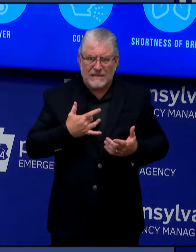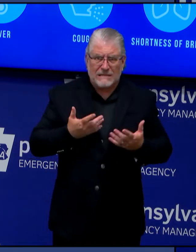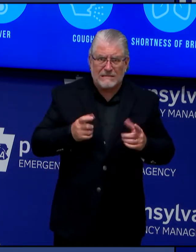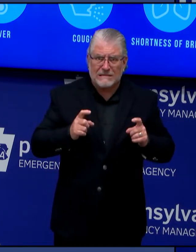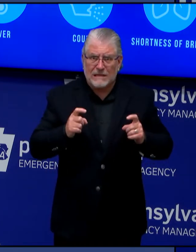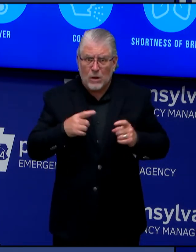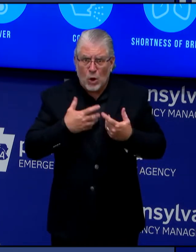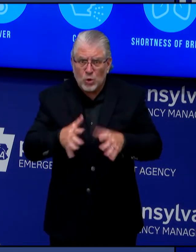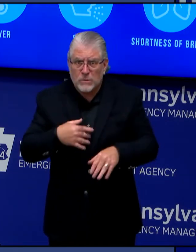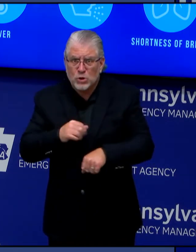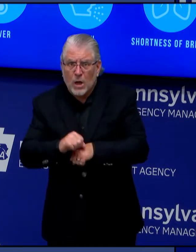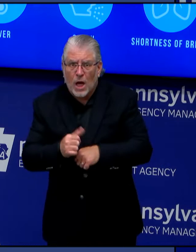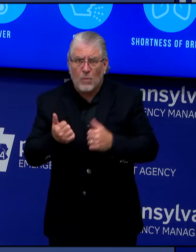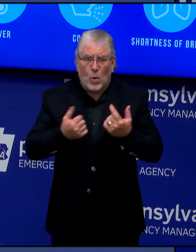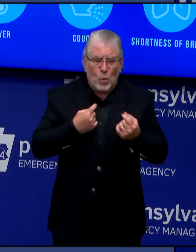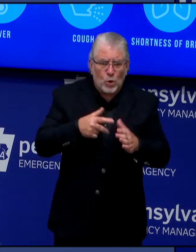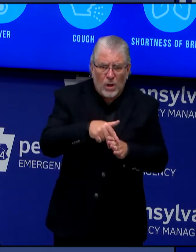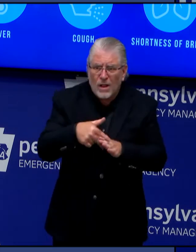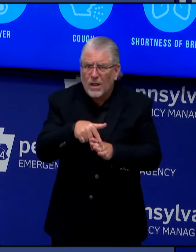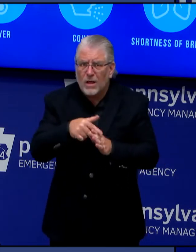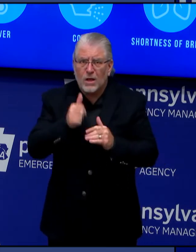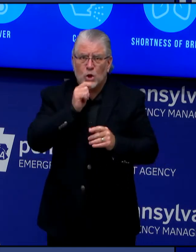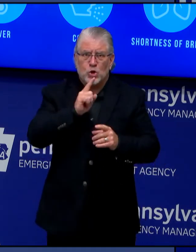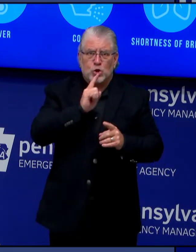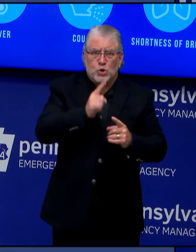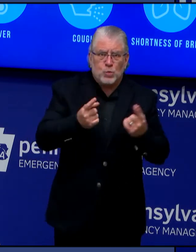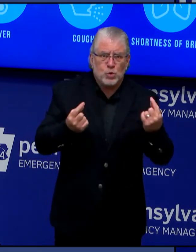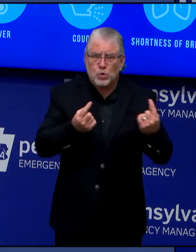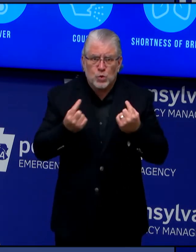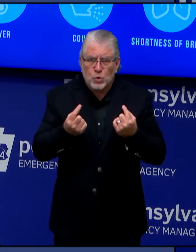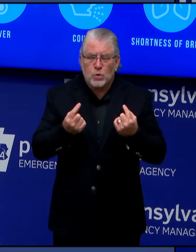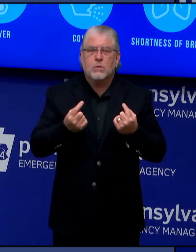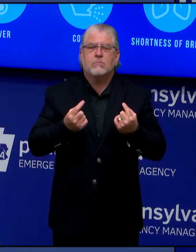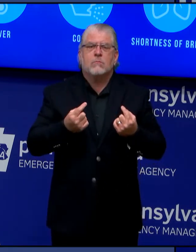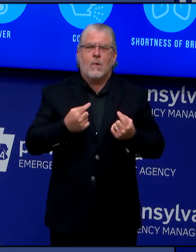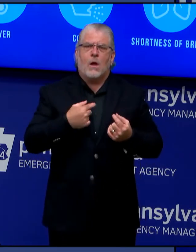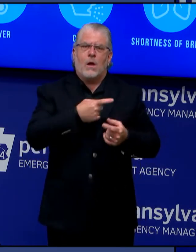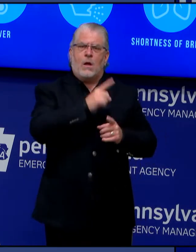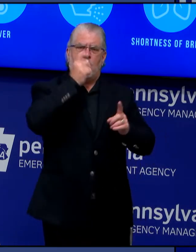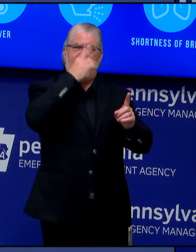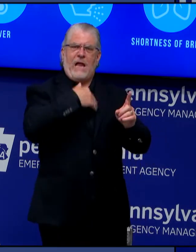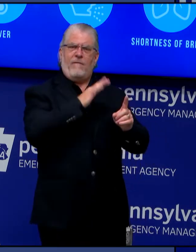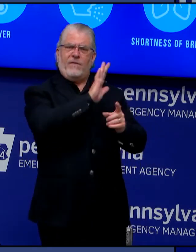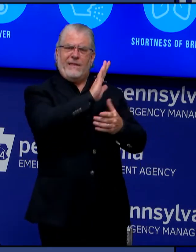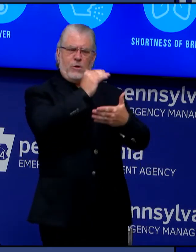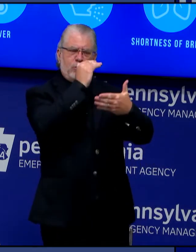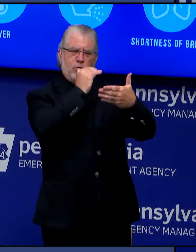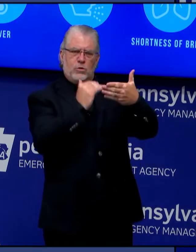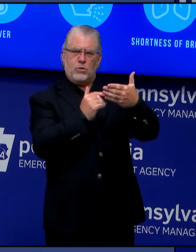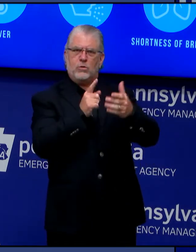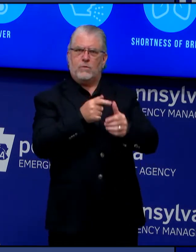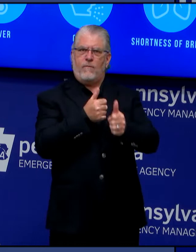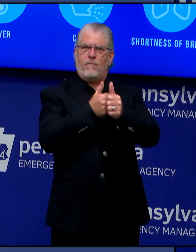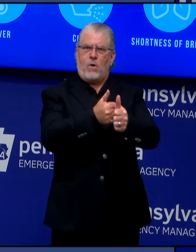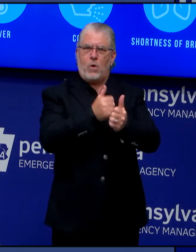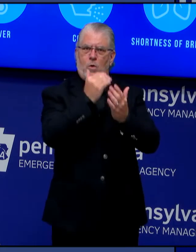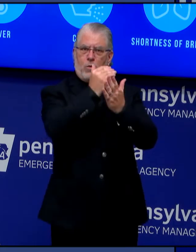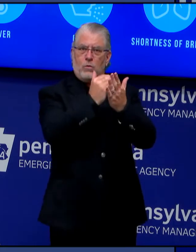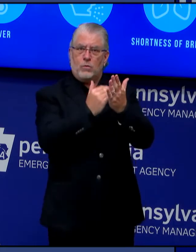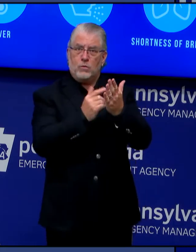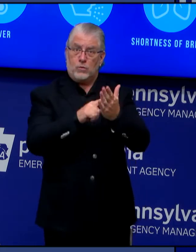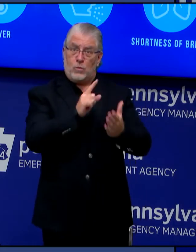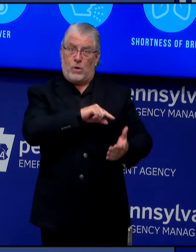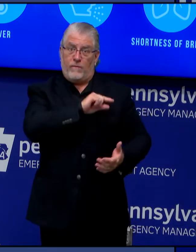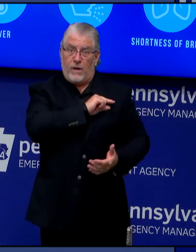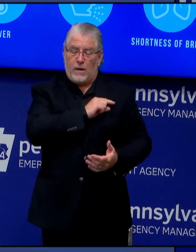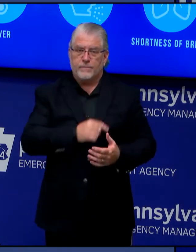loss of income. Families must meet income and resource limits and also have at least one person who was employed as of